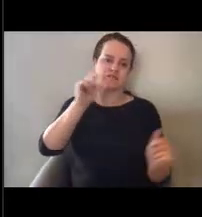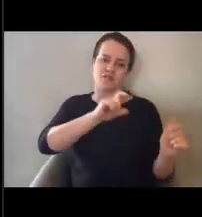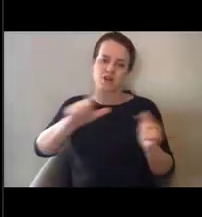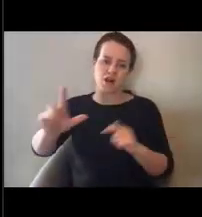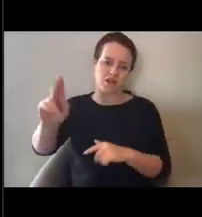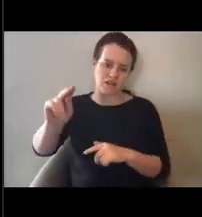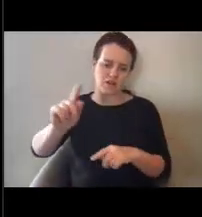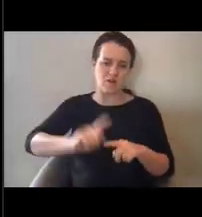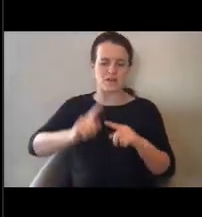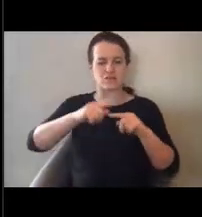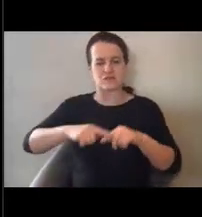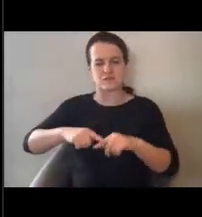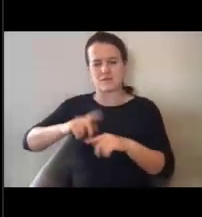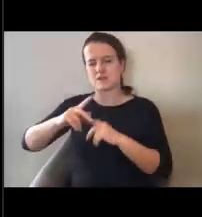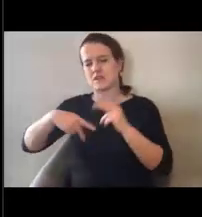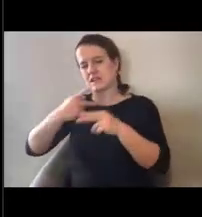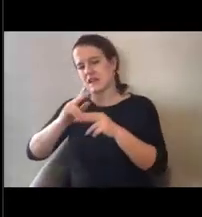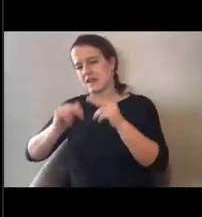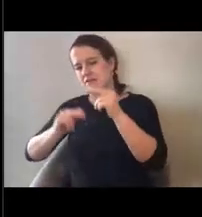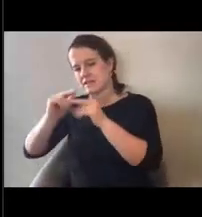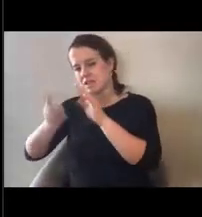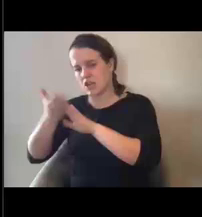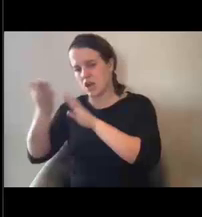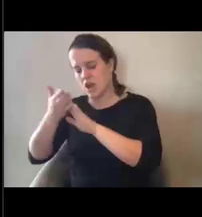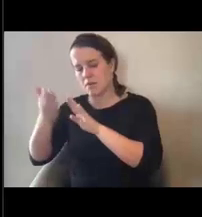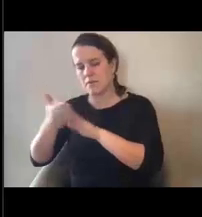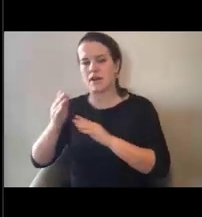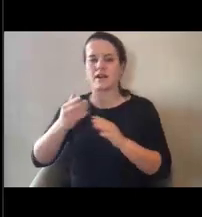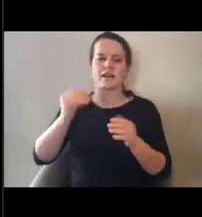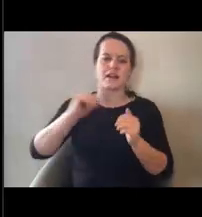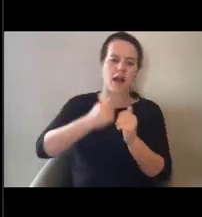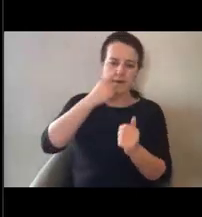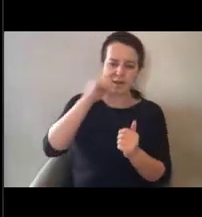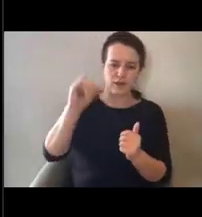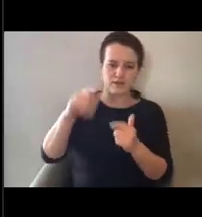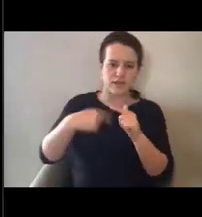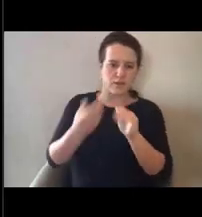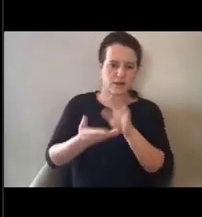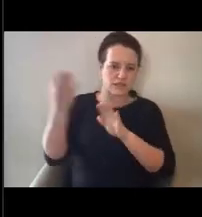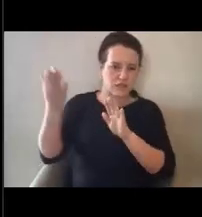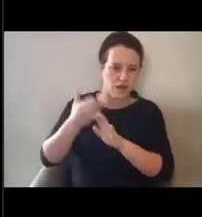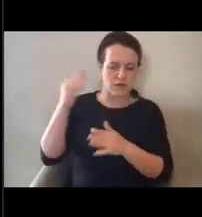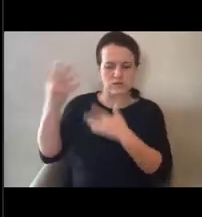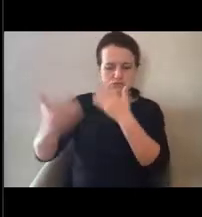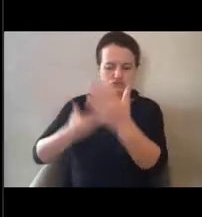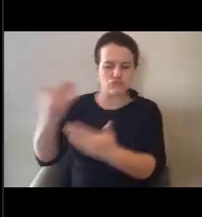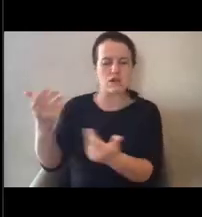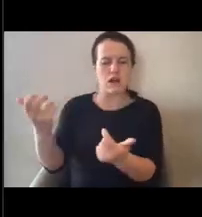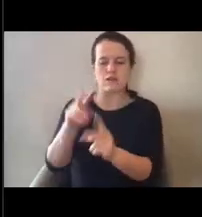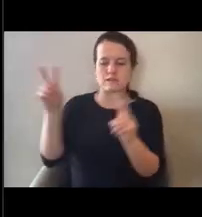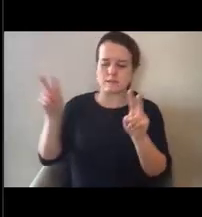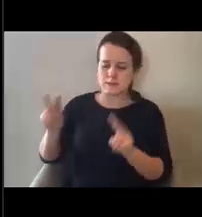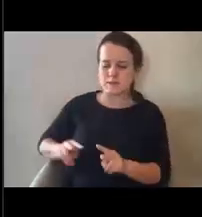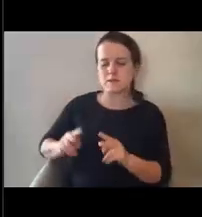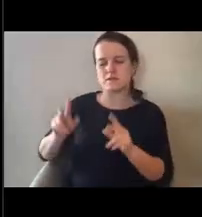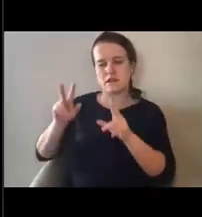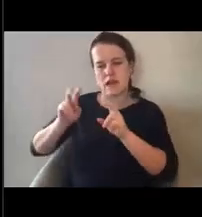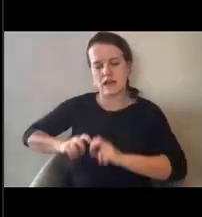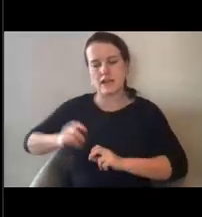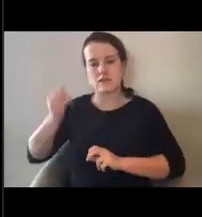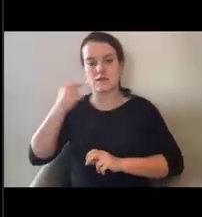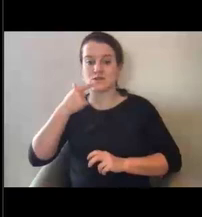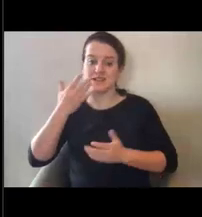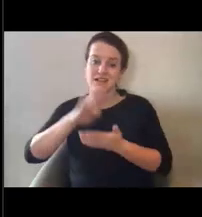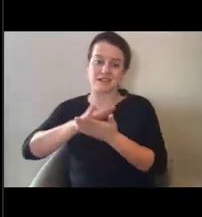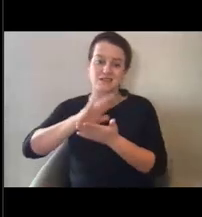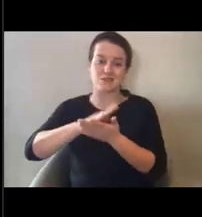on the type of facility being operated and the manner in which it's operating. And so, if you say a school, um, is planning on